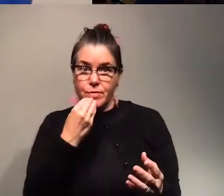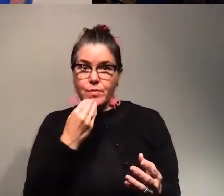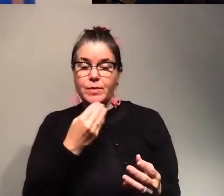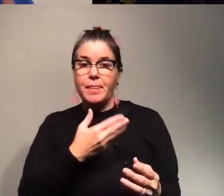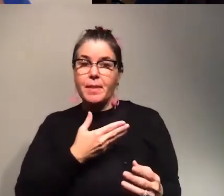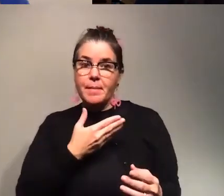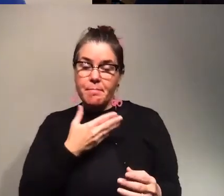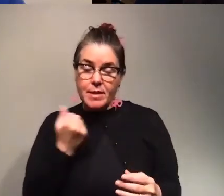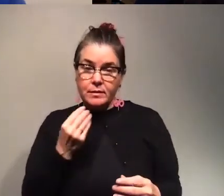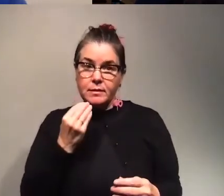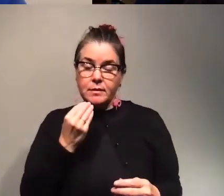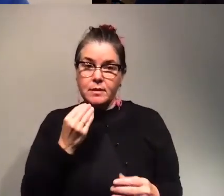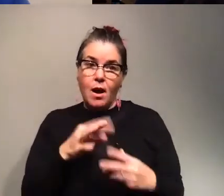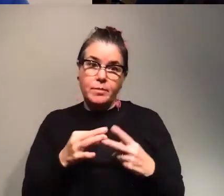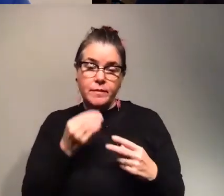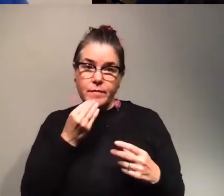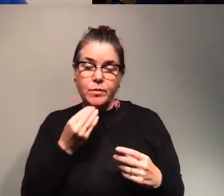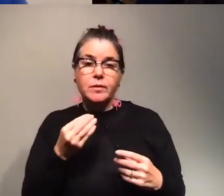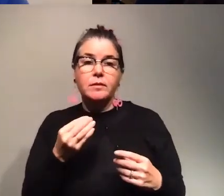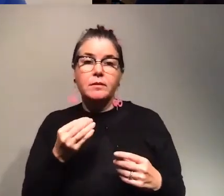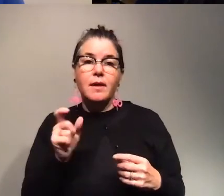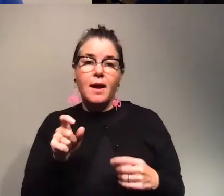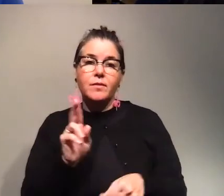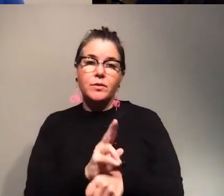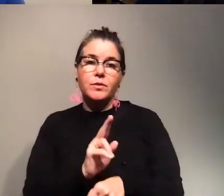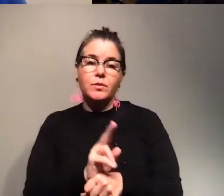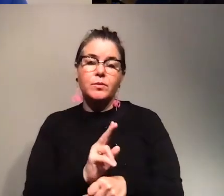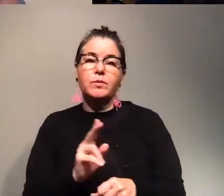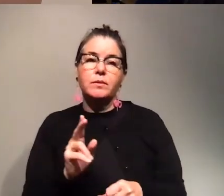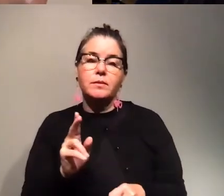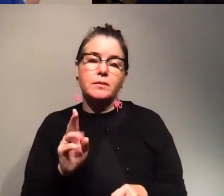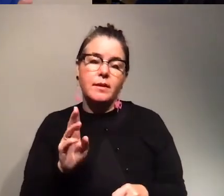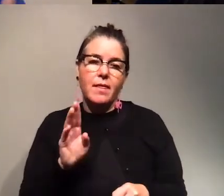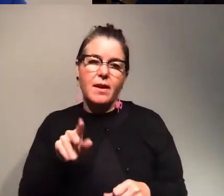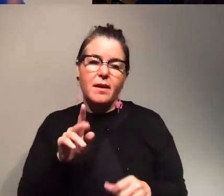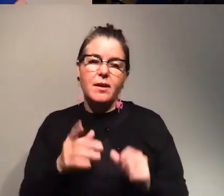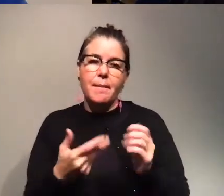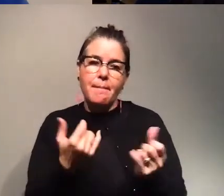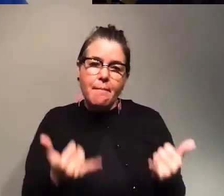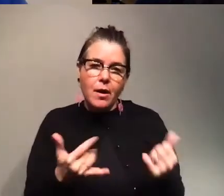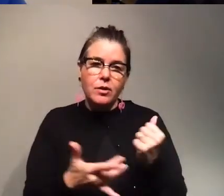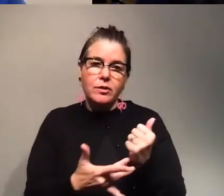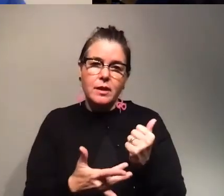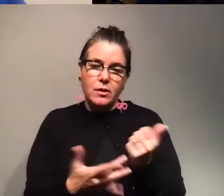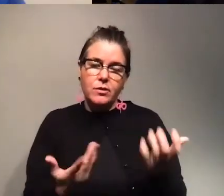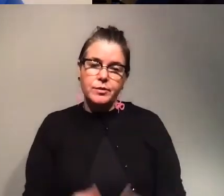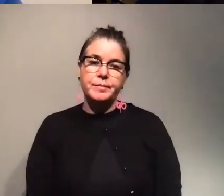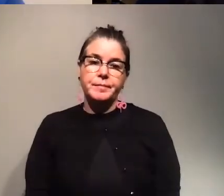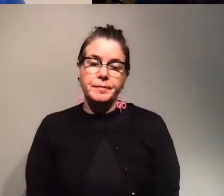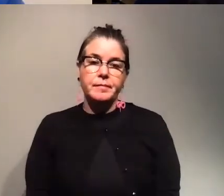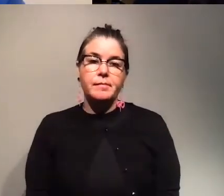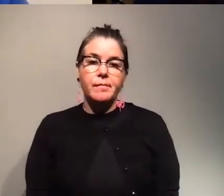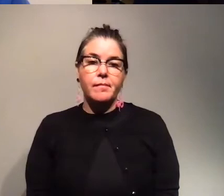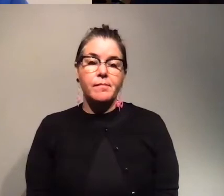food we need to use plant biotechnology and the modern breathing techniques yeah